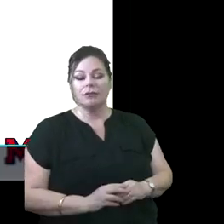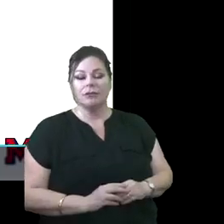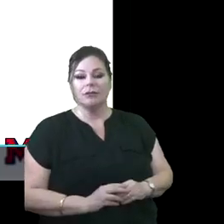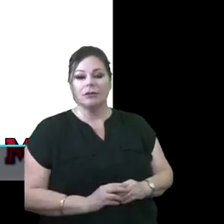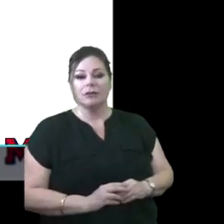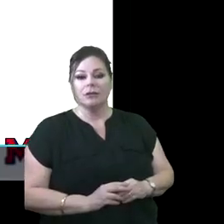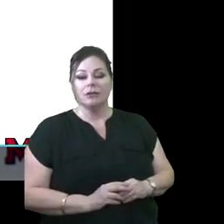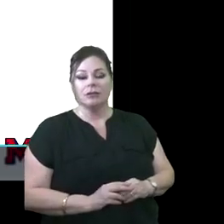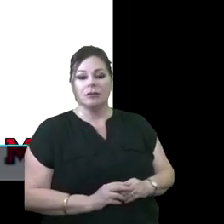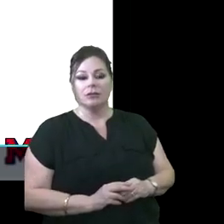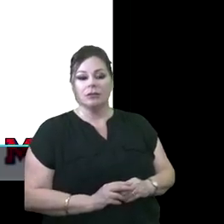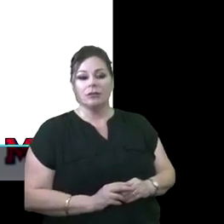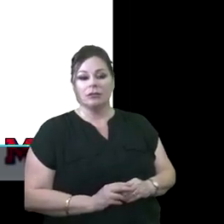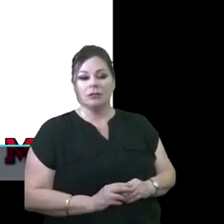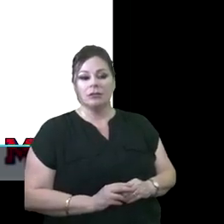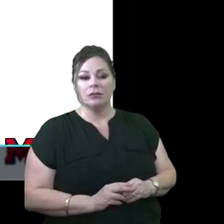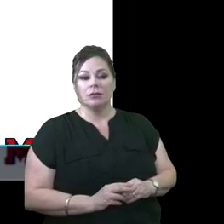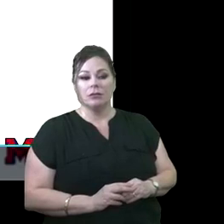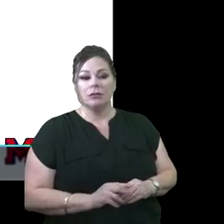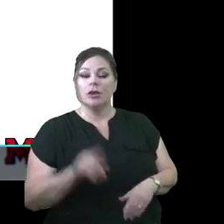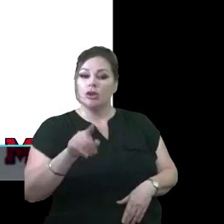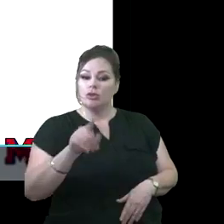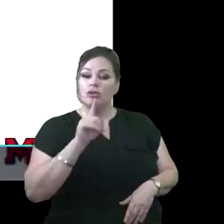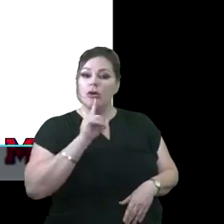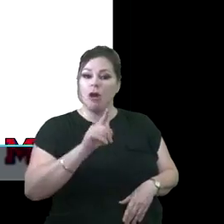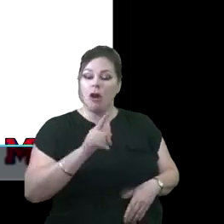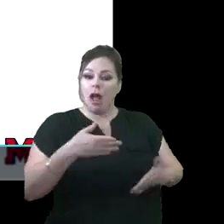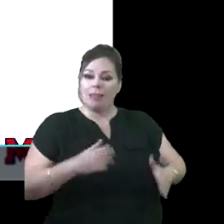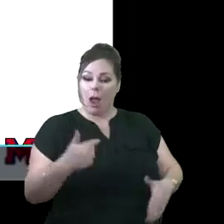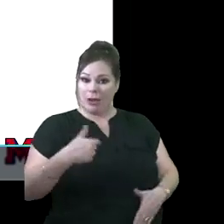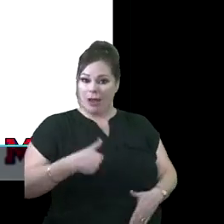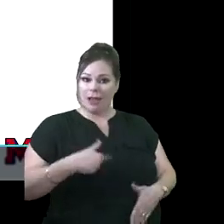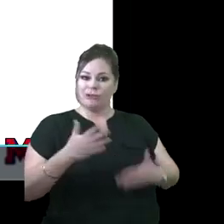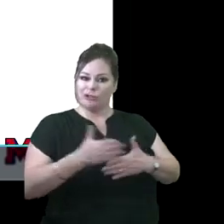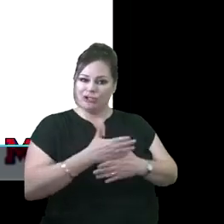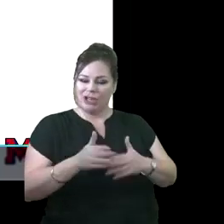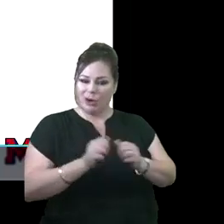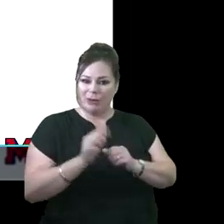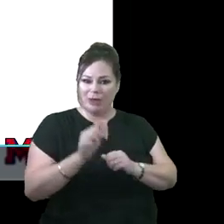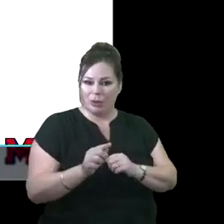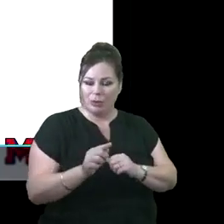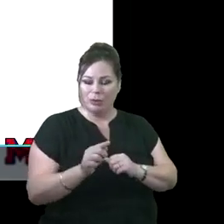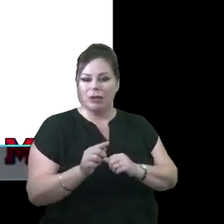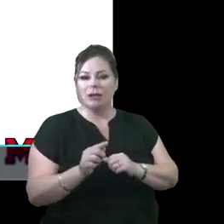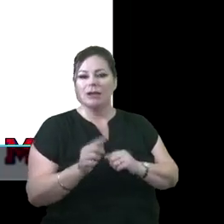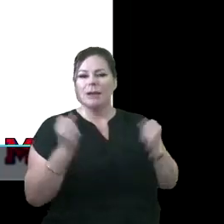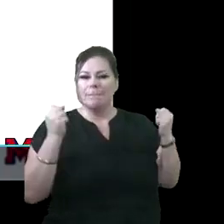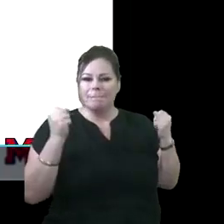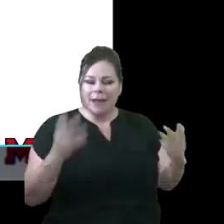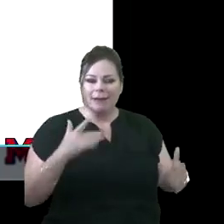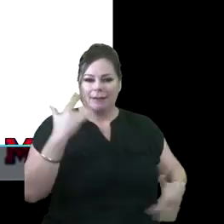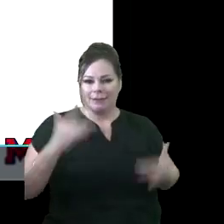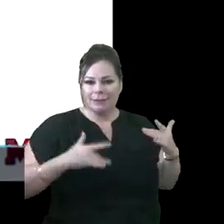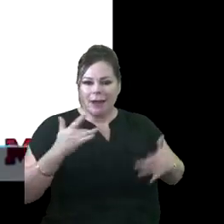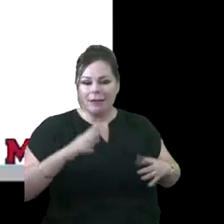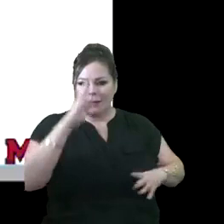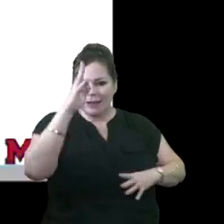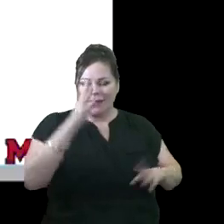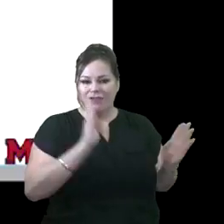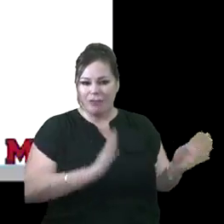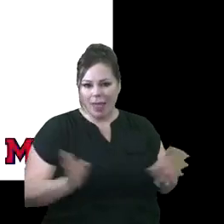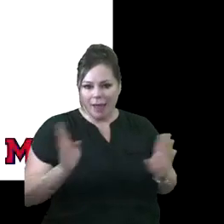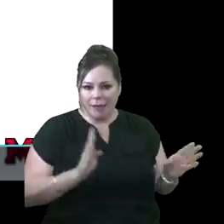being in a place to allow us to share with you many of the exciting and innovative